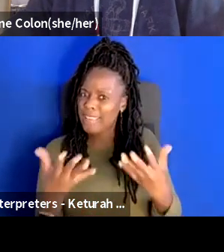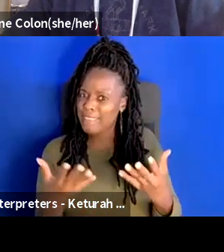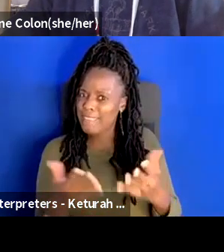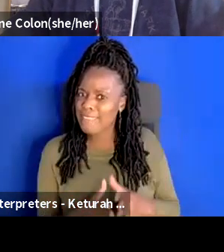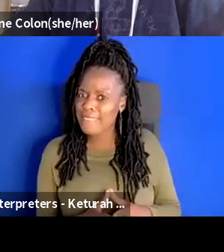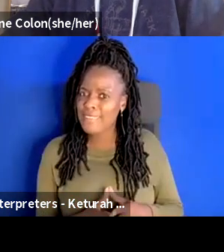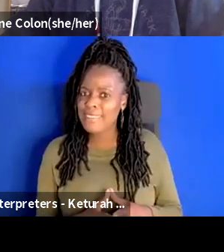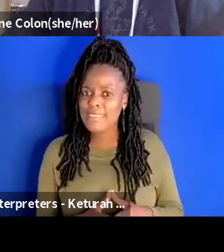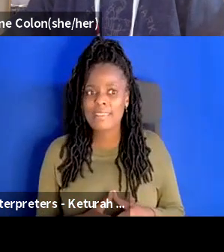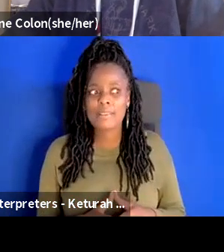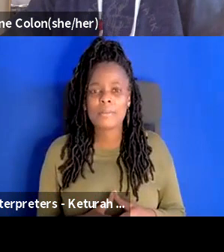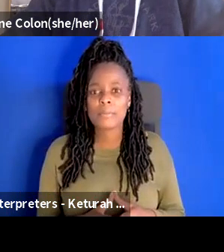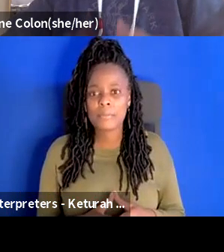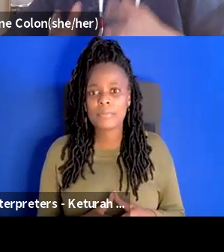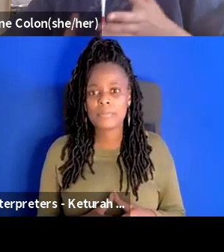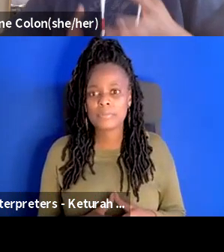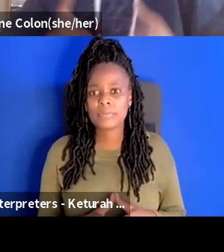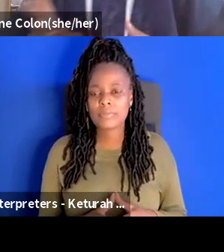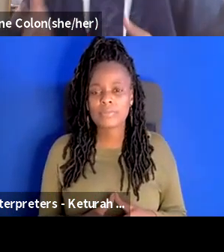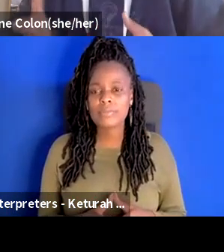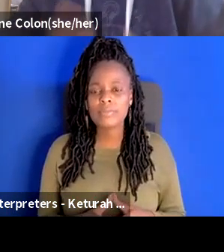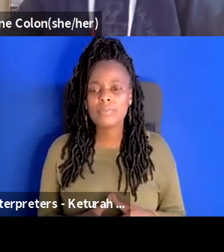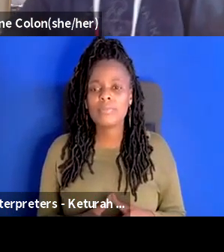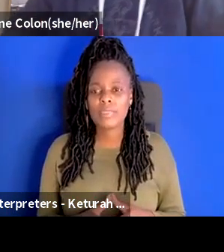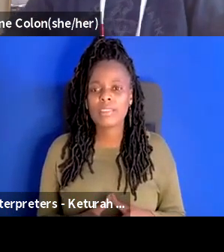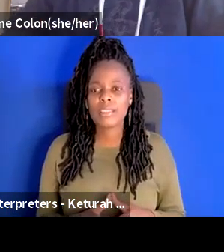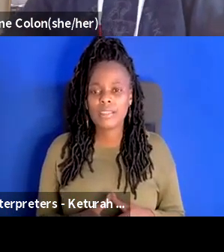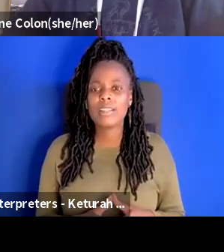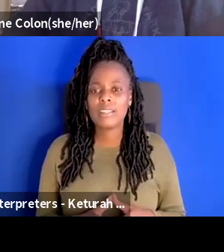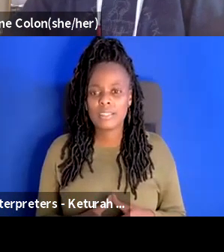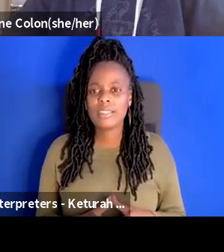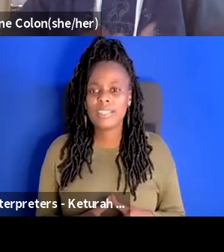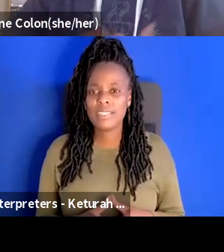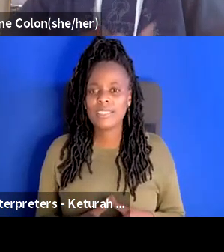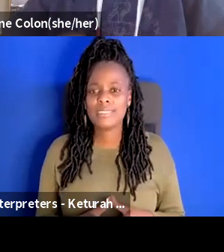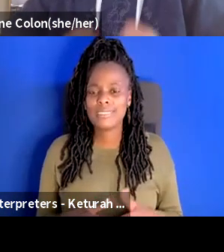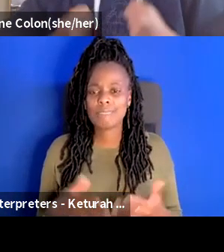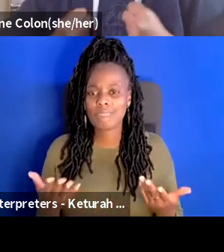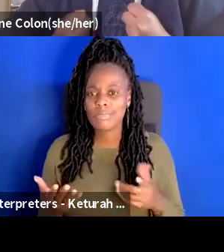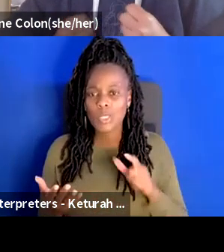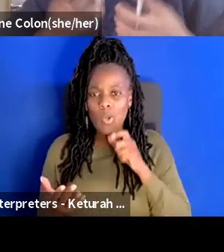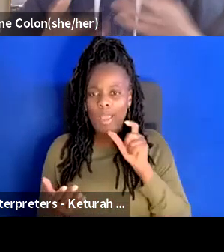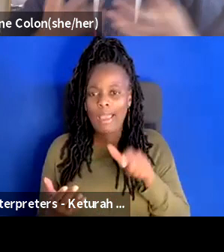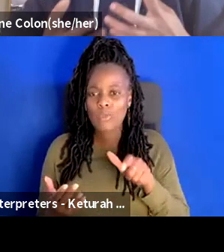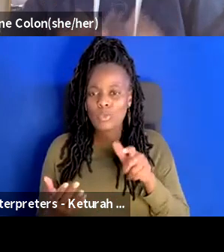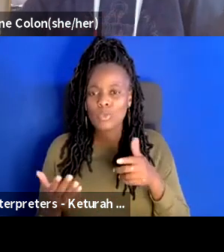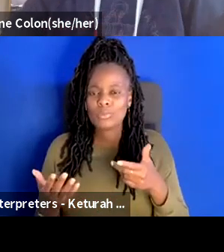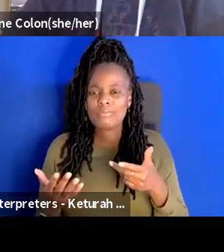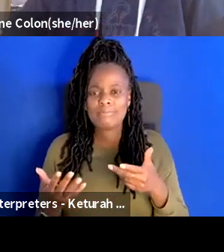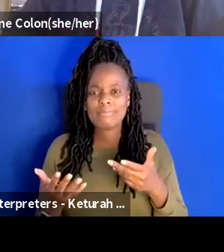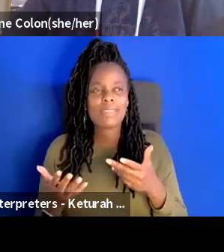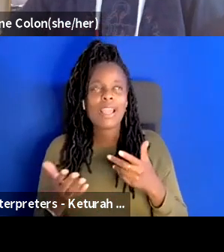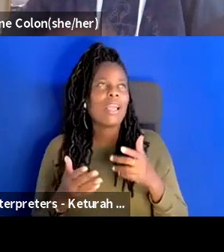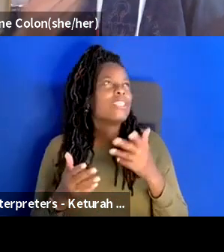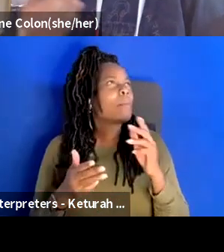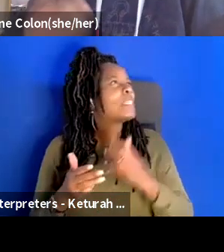i don't need to i don't think anyone needs to kind of like there's an expression i